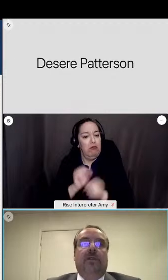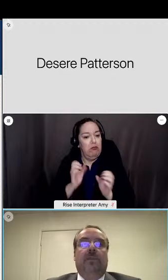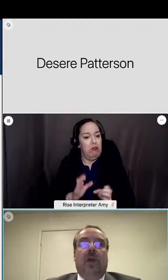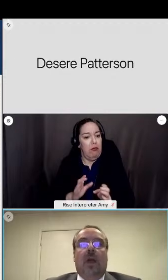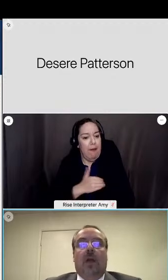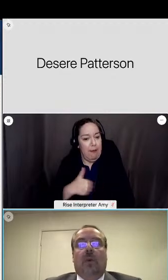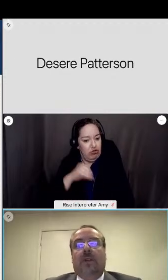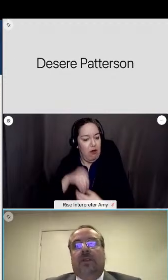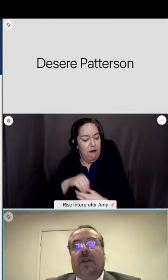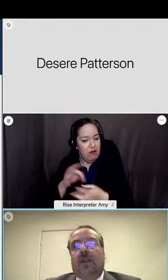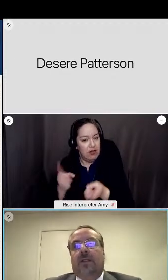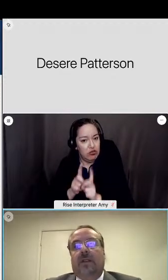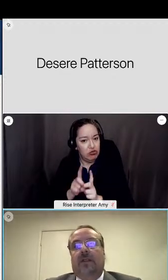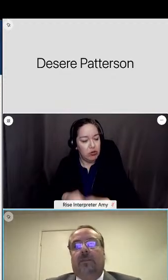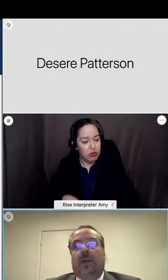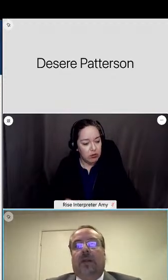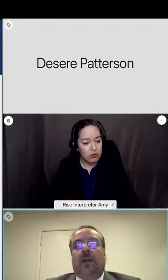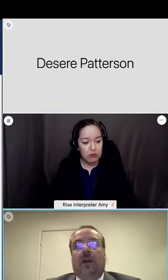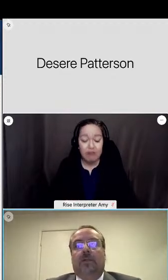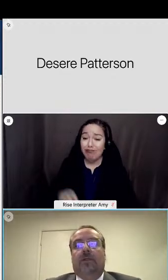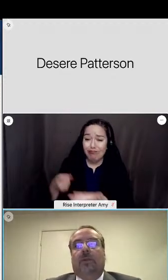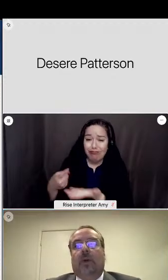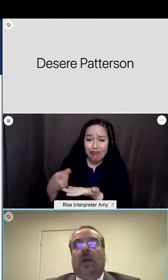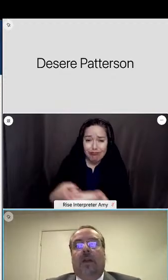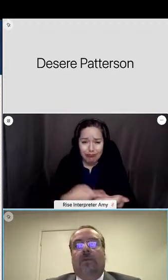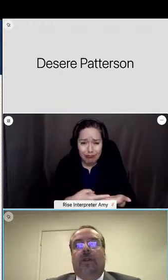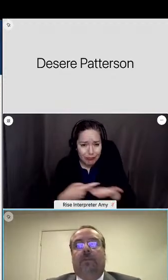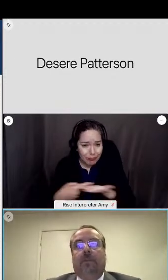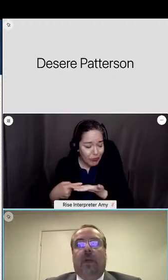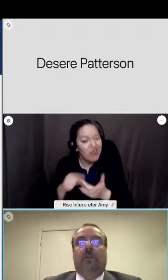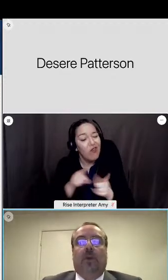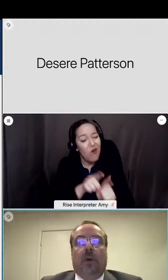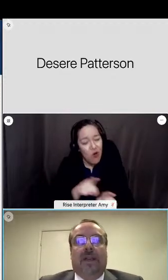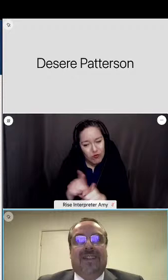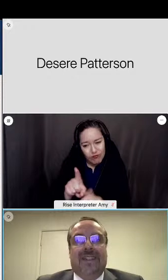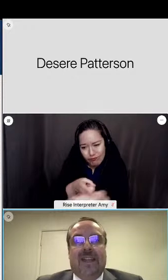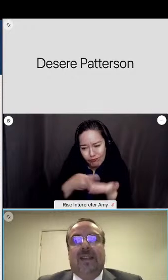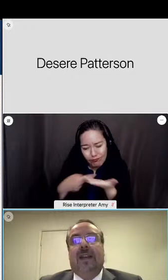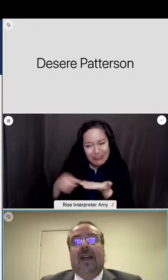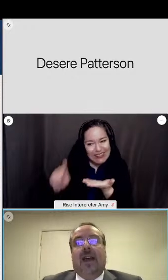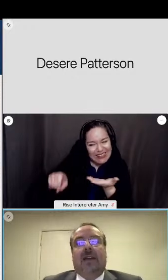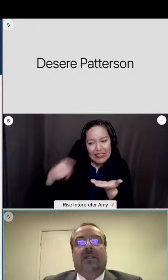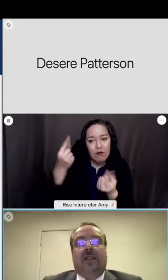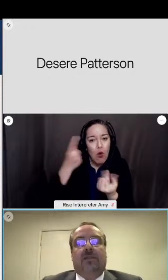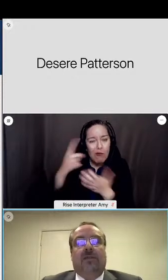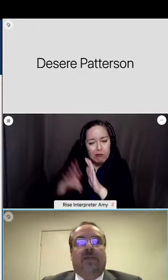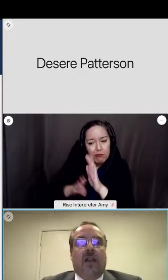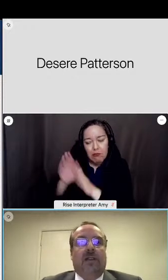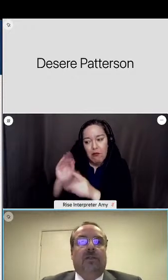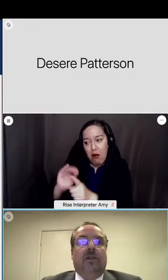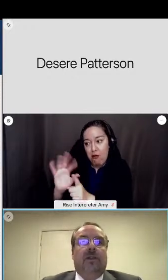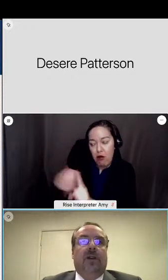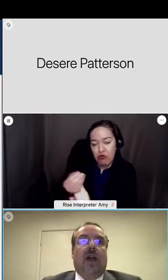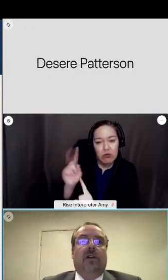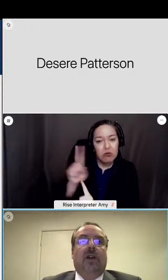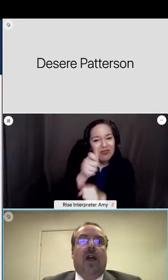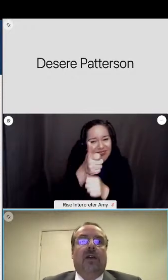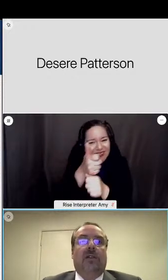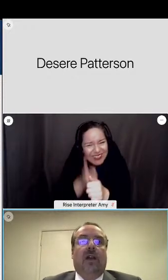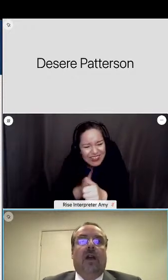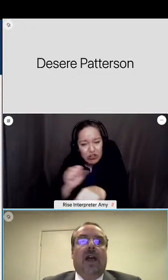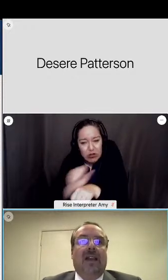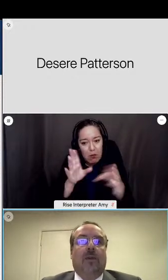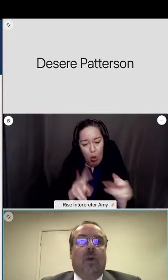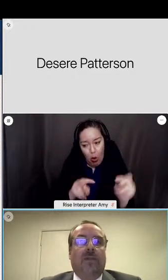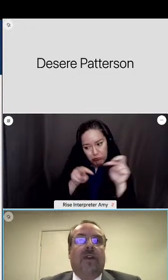professionalism we discussed the need to build a culture where every employee is seen as essential and valued to hire